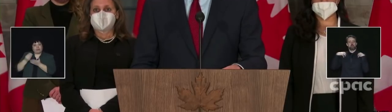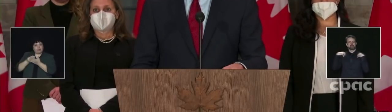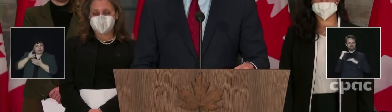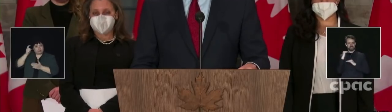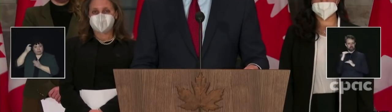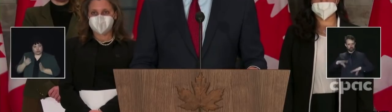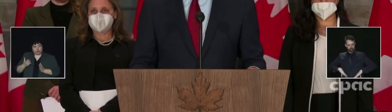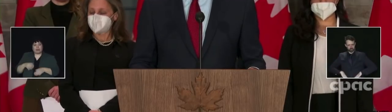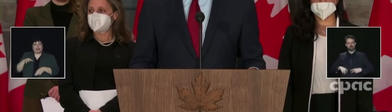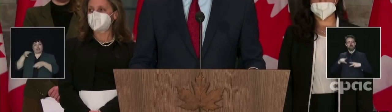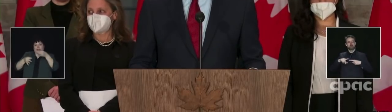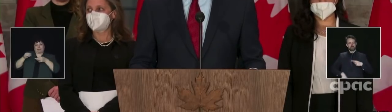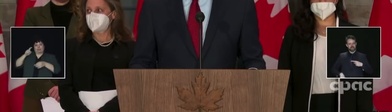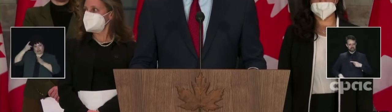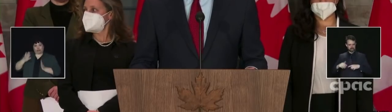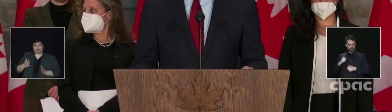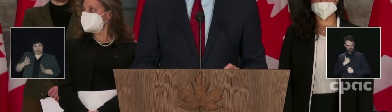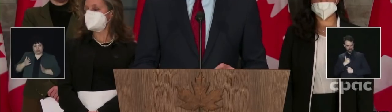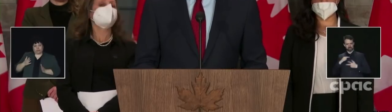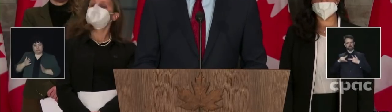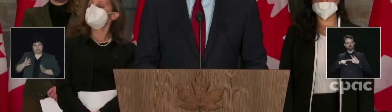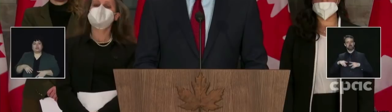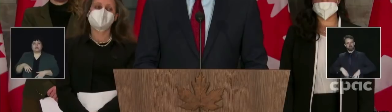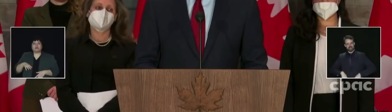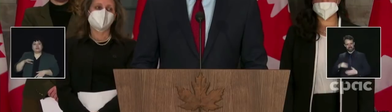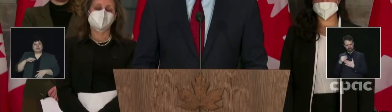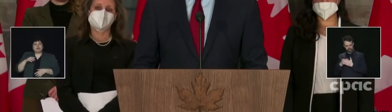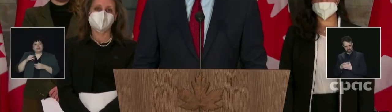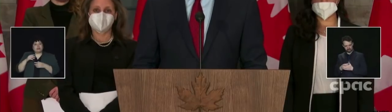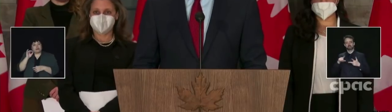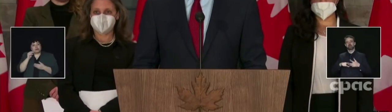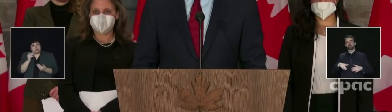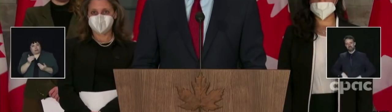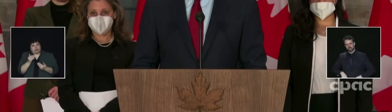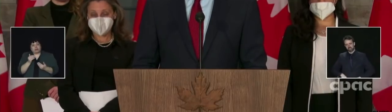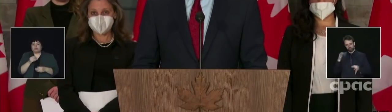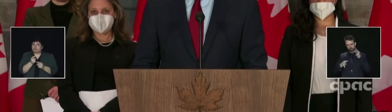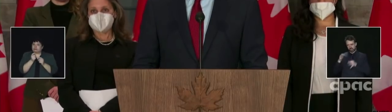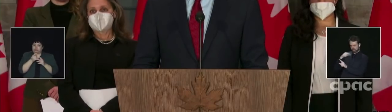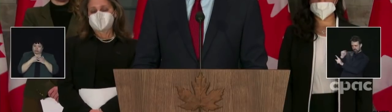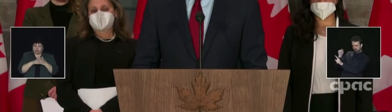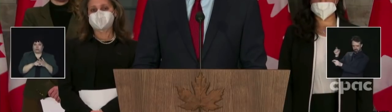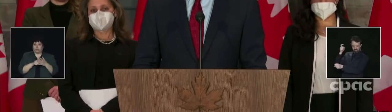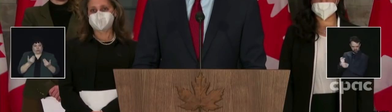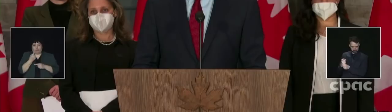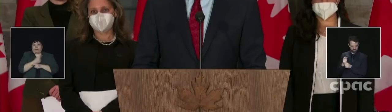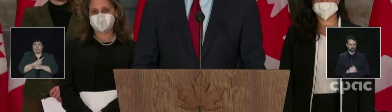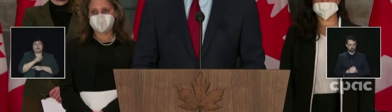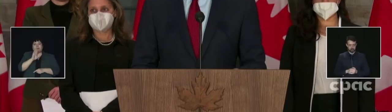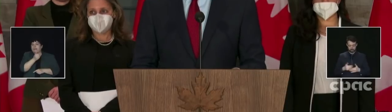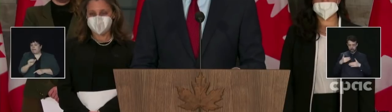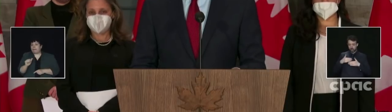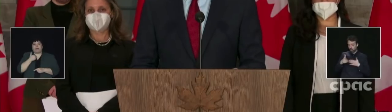and the Justice Minister. In addition, effective immediately, we are ceasing all